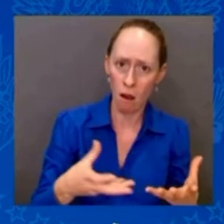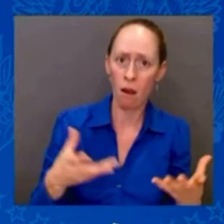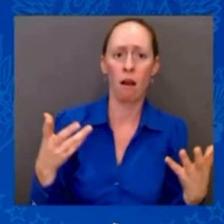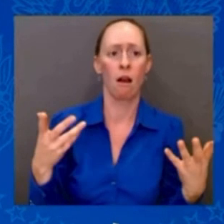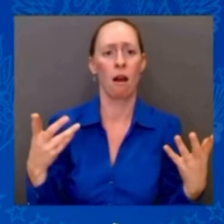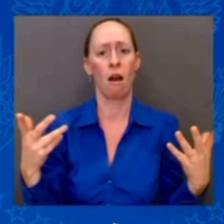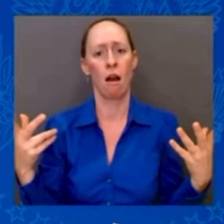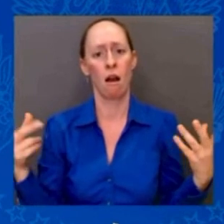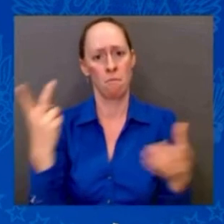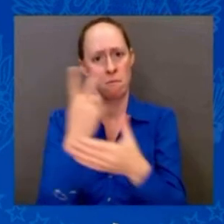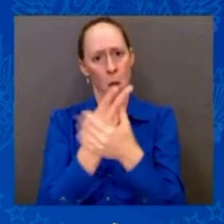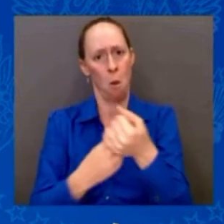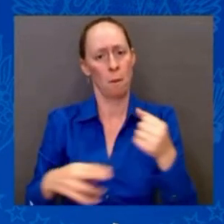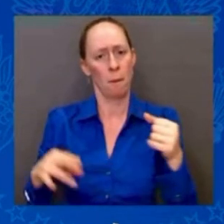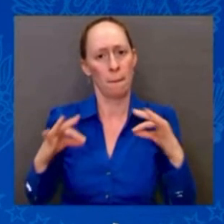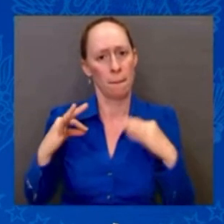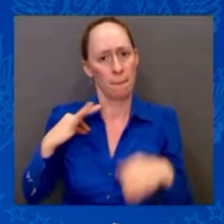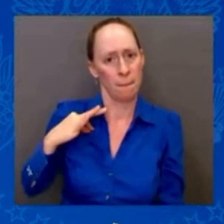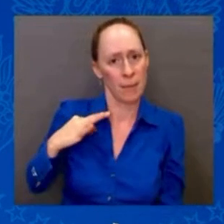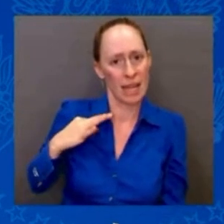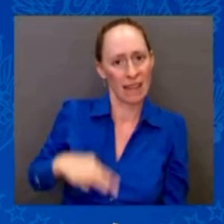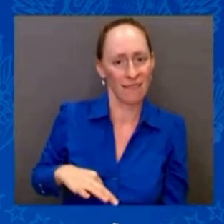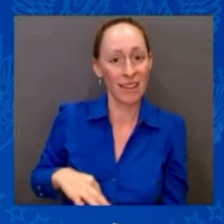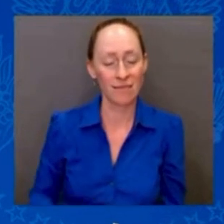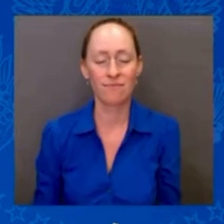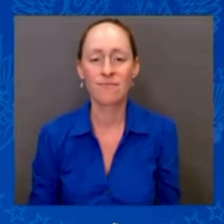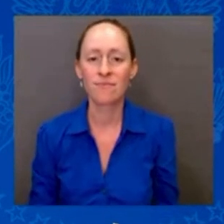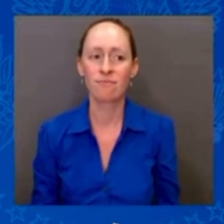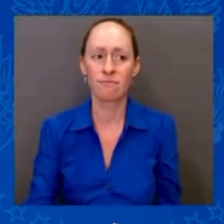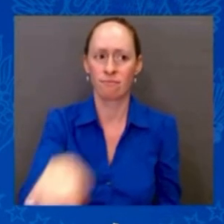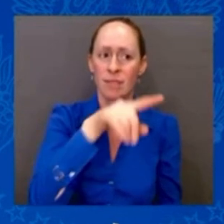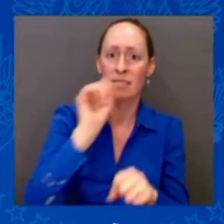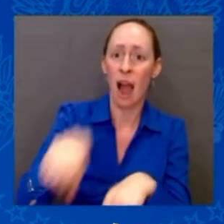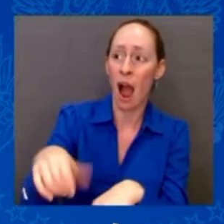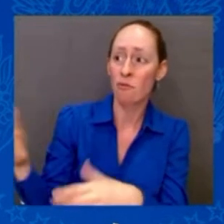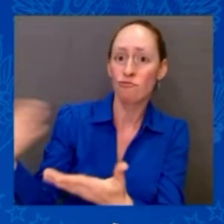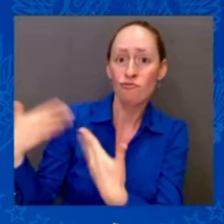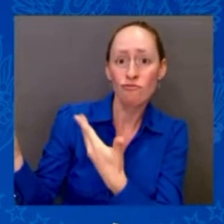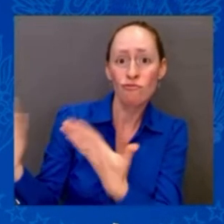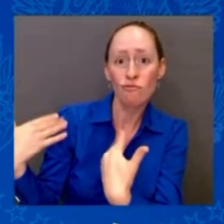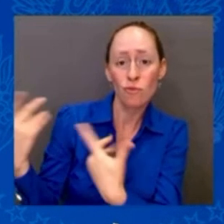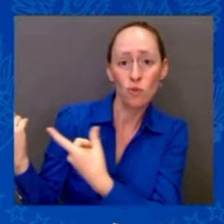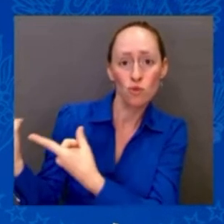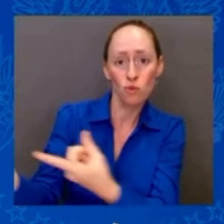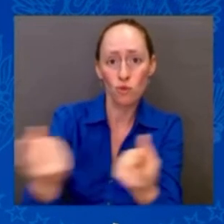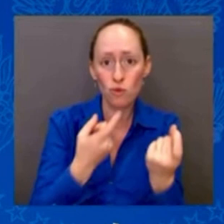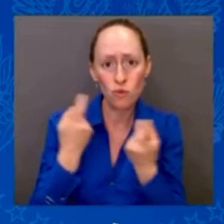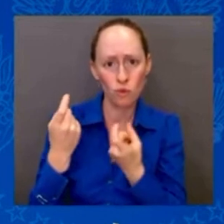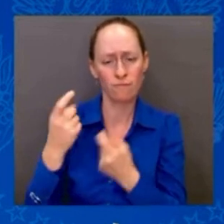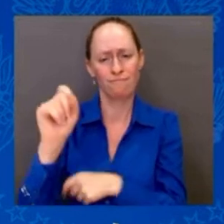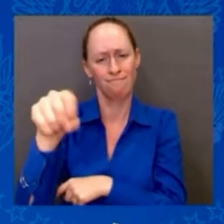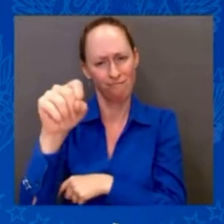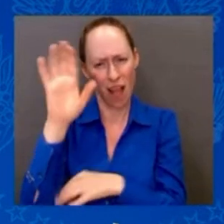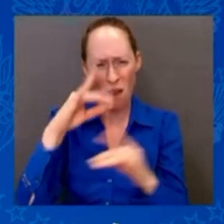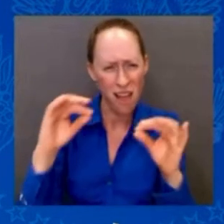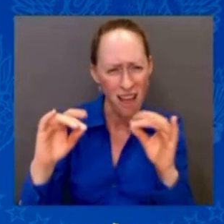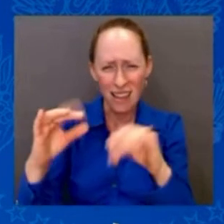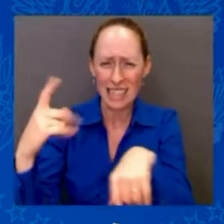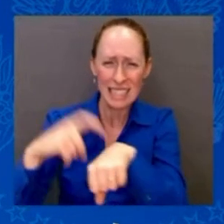But, done right, collective bargaining means everyone wins — workers, employers, our economy, and consumers.